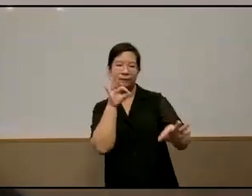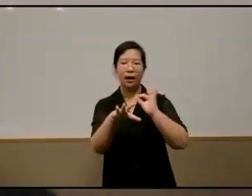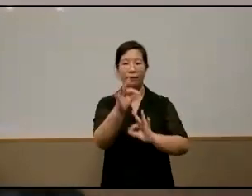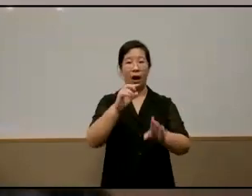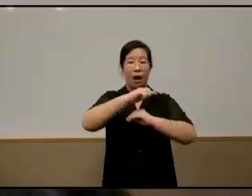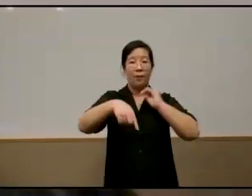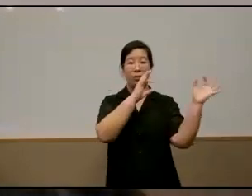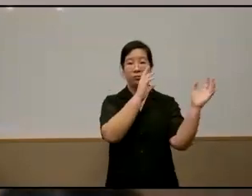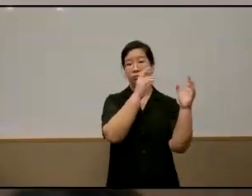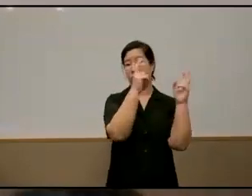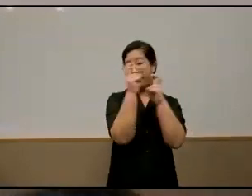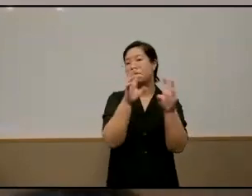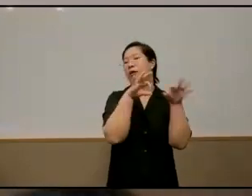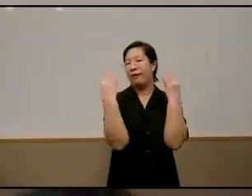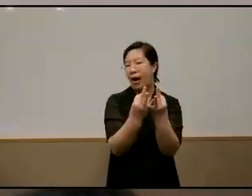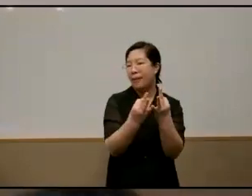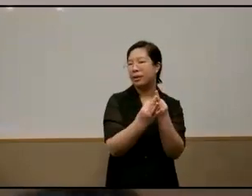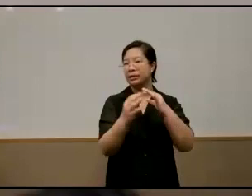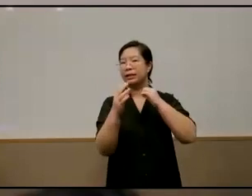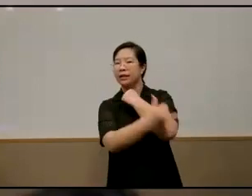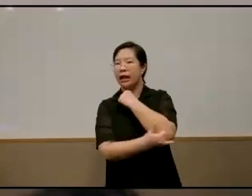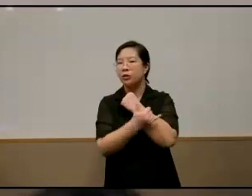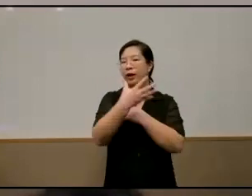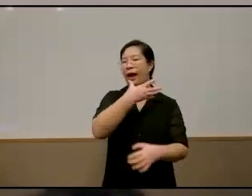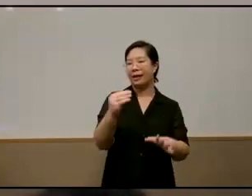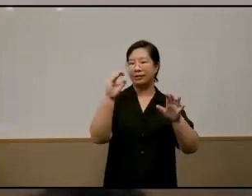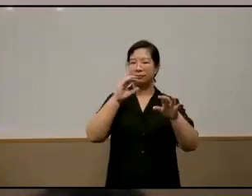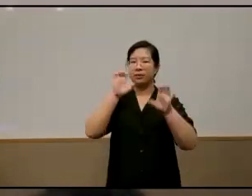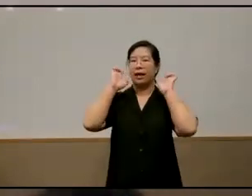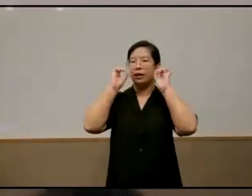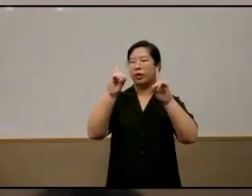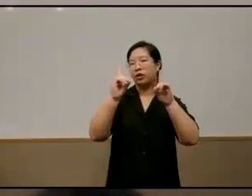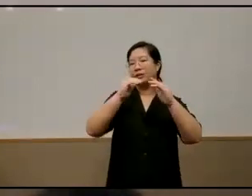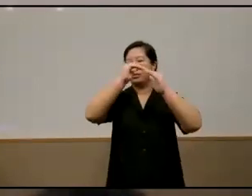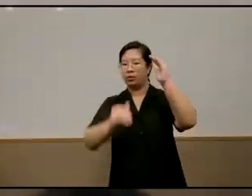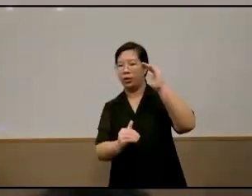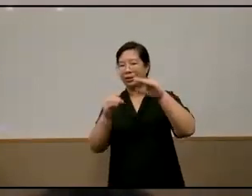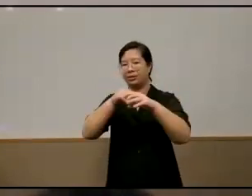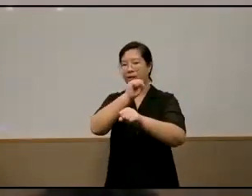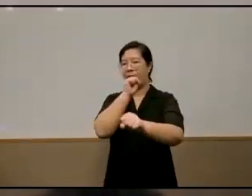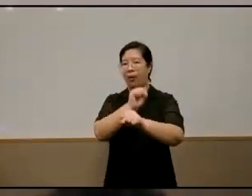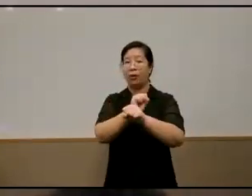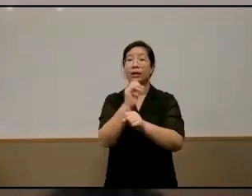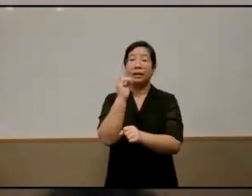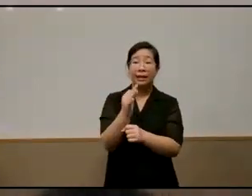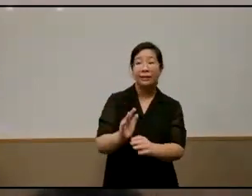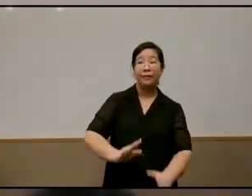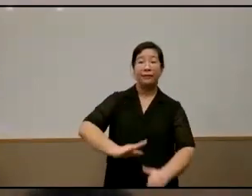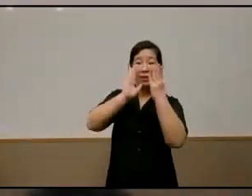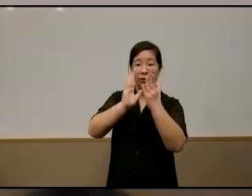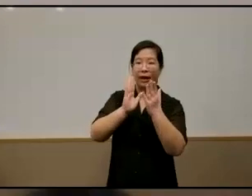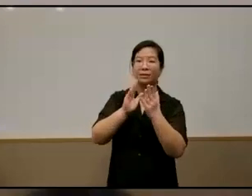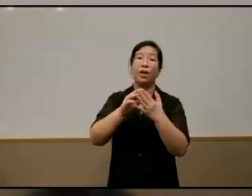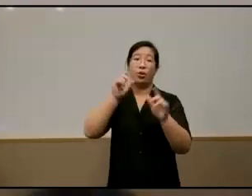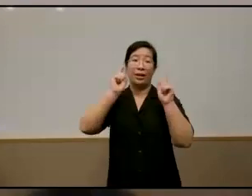families the state and educational inequality in the singapore city state for those of you are joining us in person these books are available